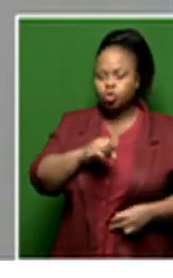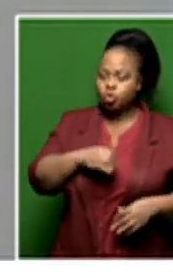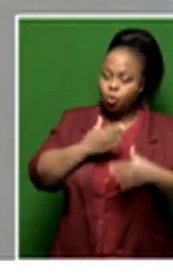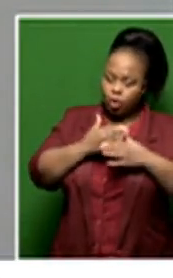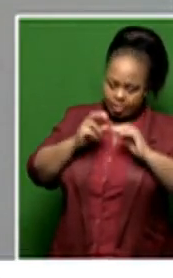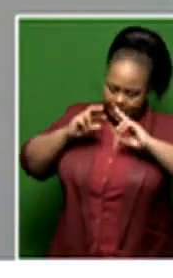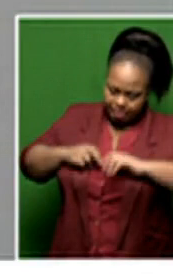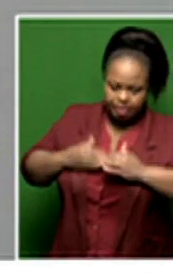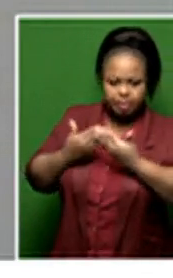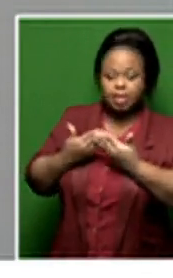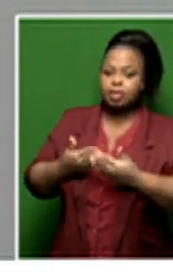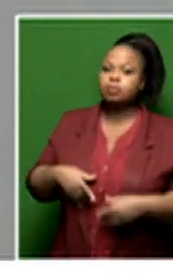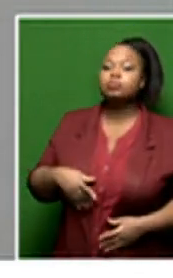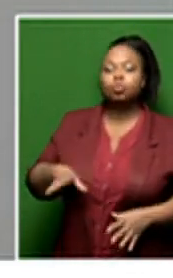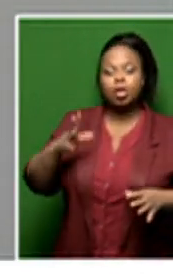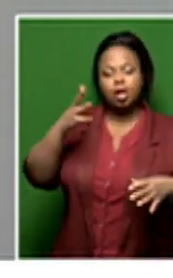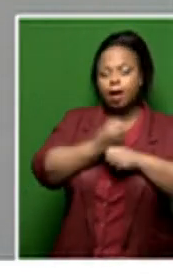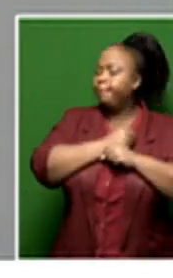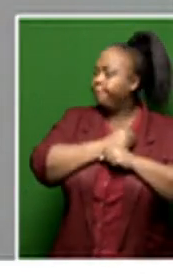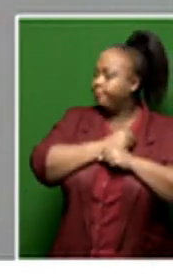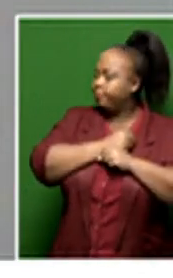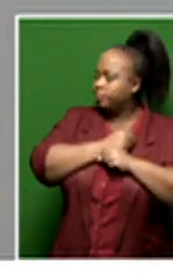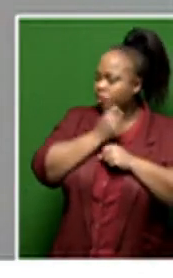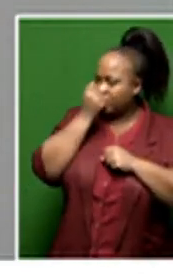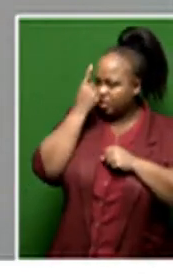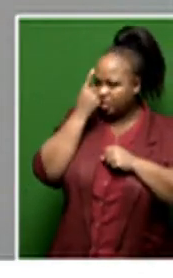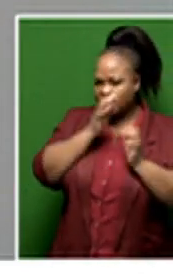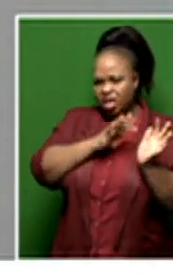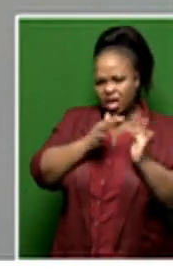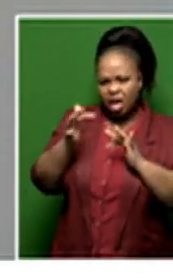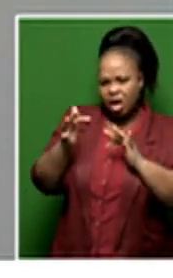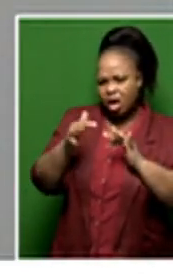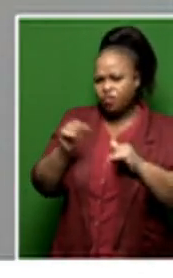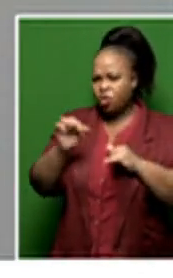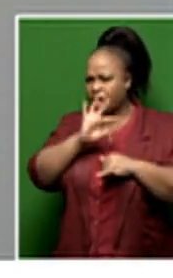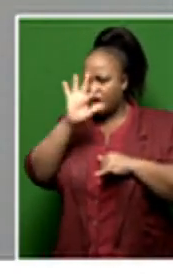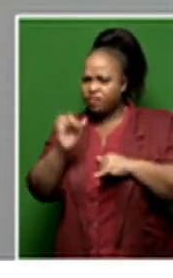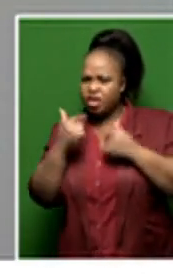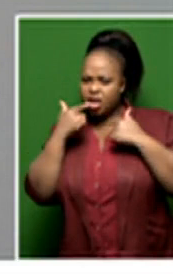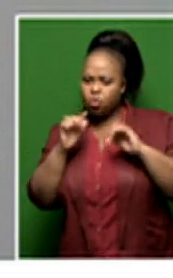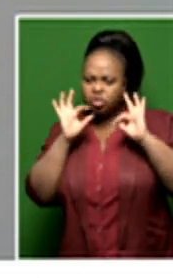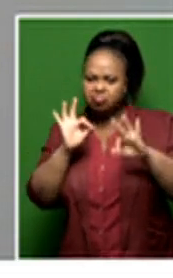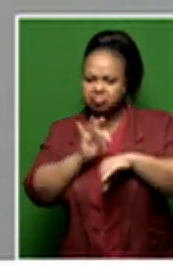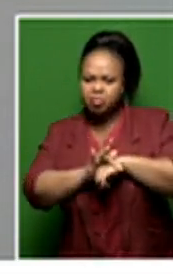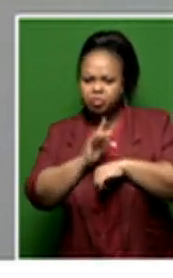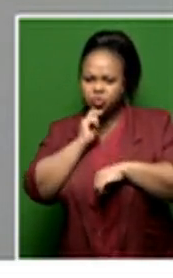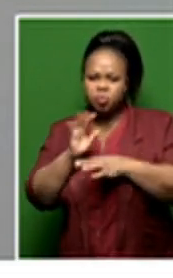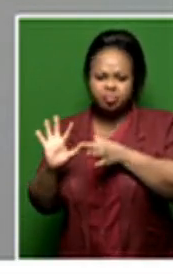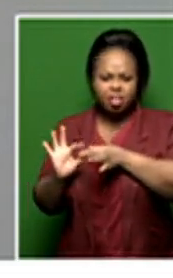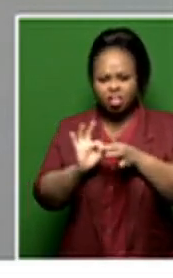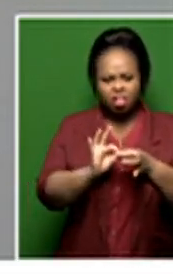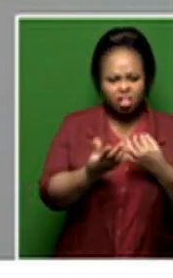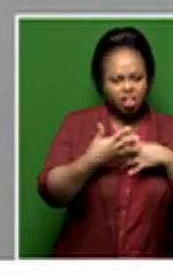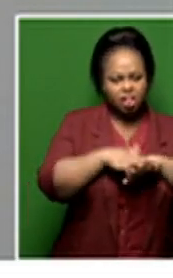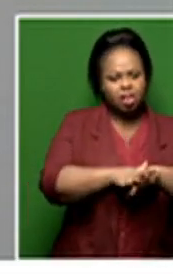study them. Then you will get to understand how to fuse authentic African languages, you know,